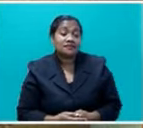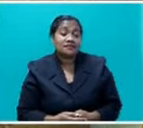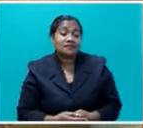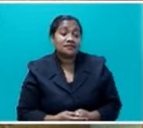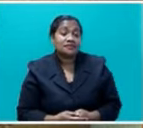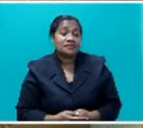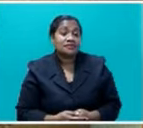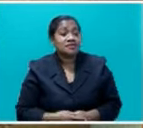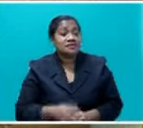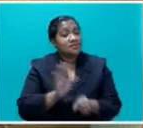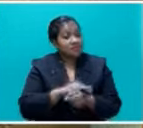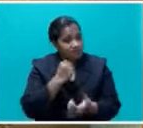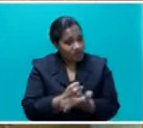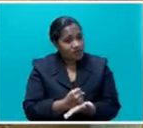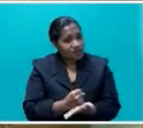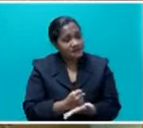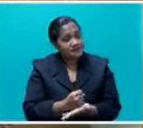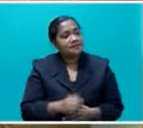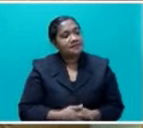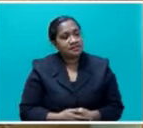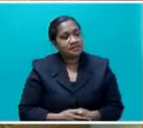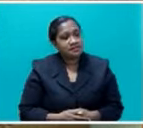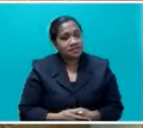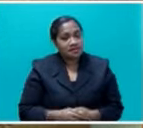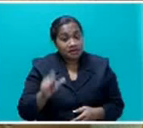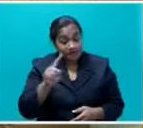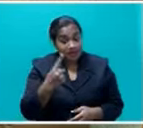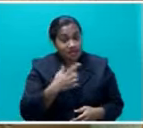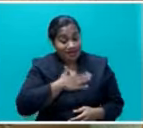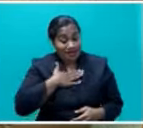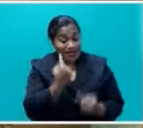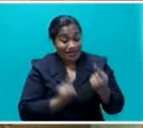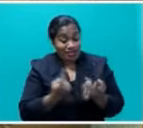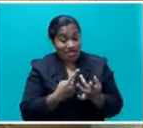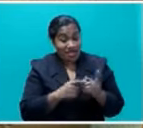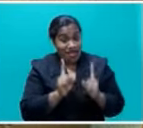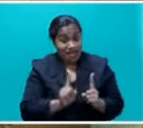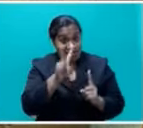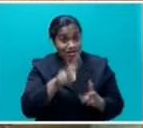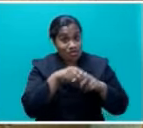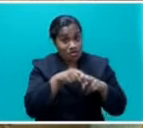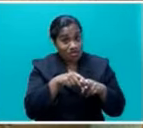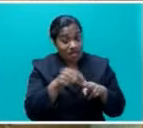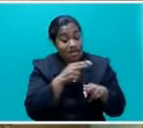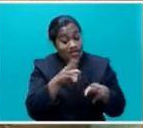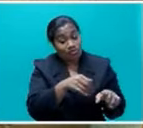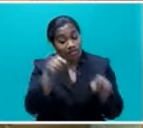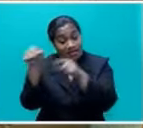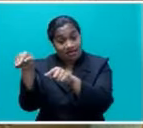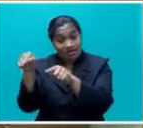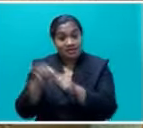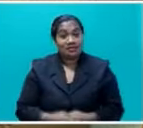that they get to like each other here before you take them over there. Yes, yes, here, here.